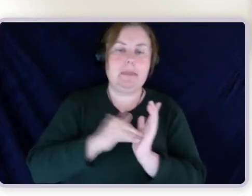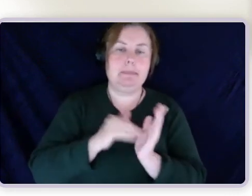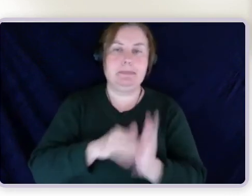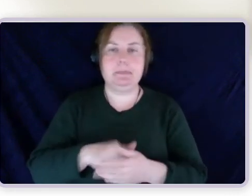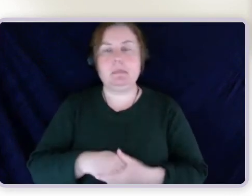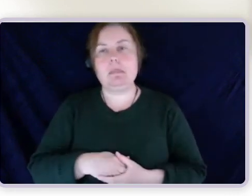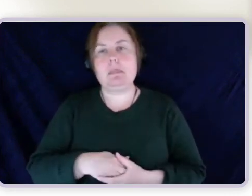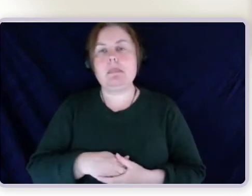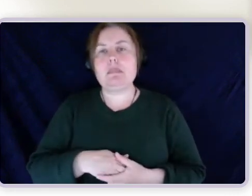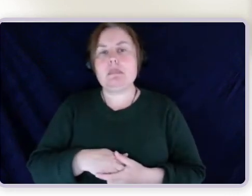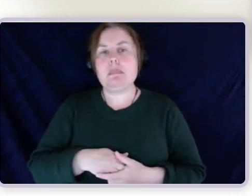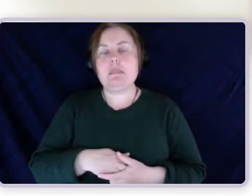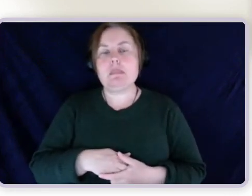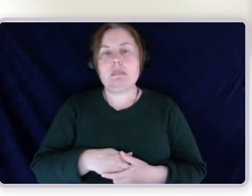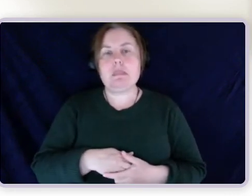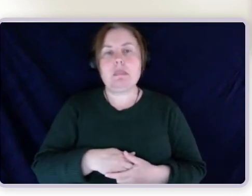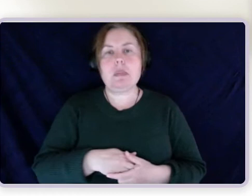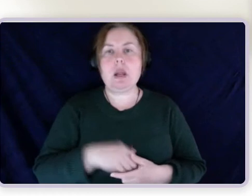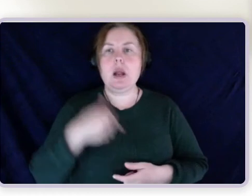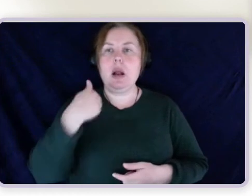I'm just going to go back two steps.